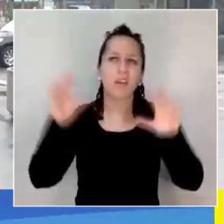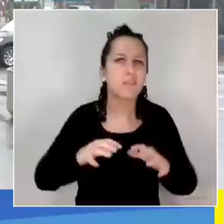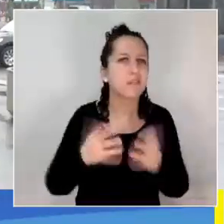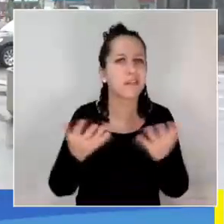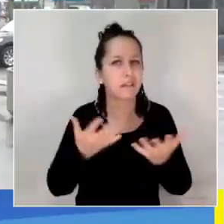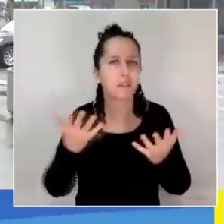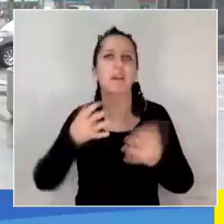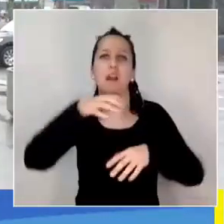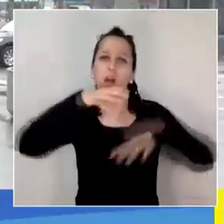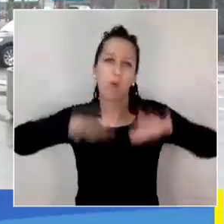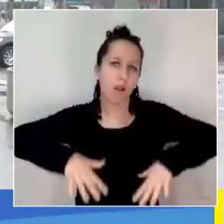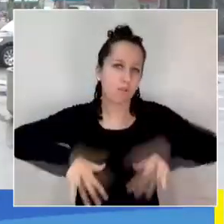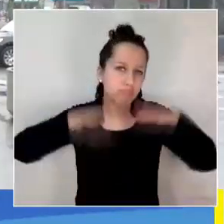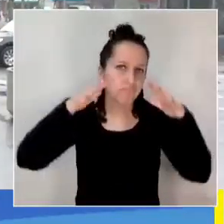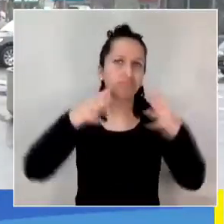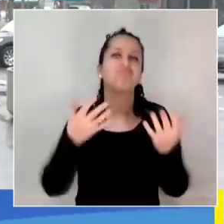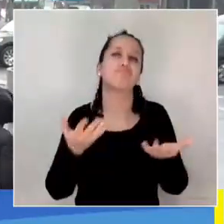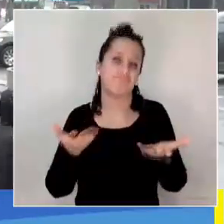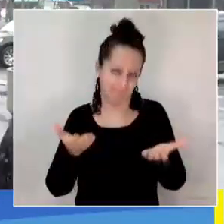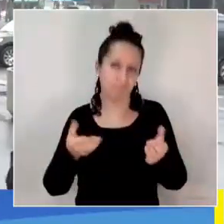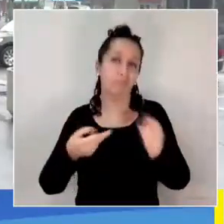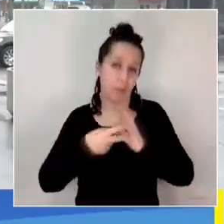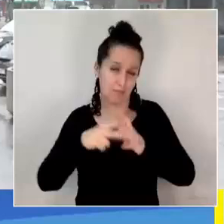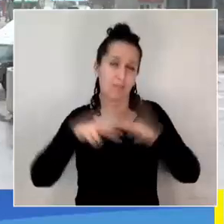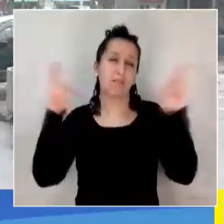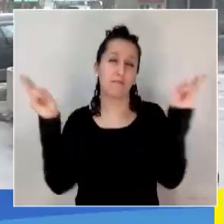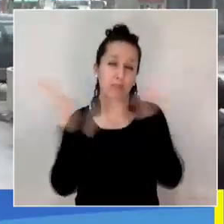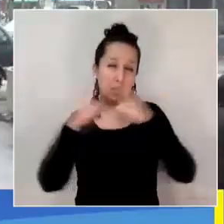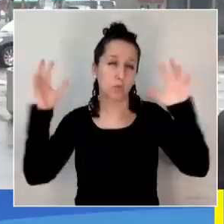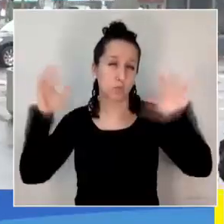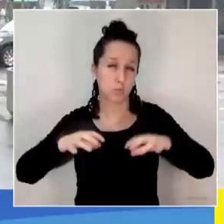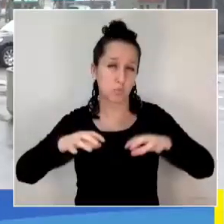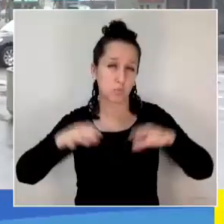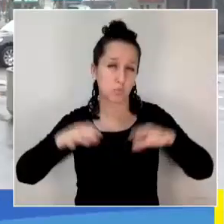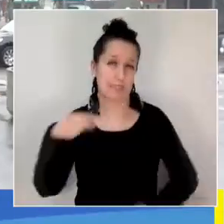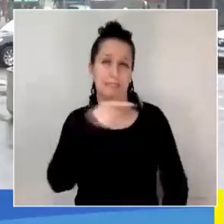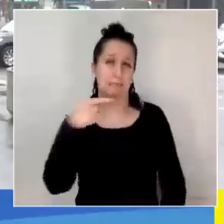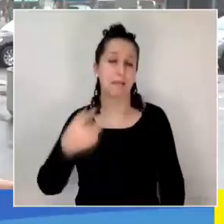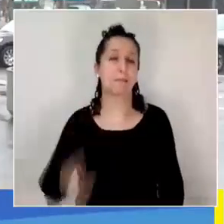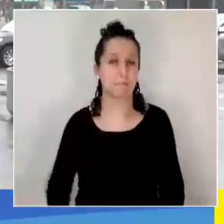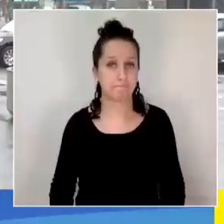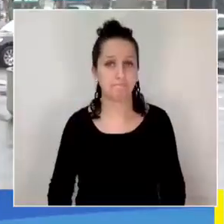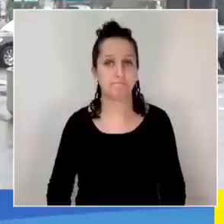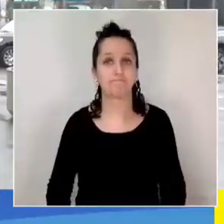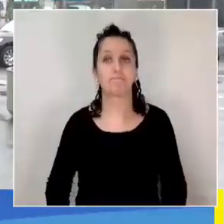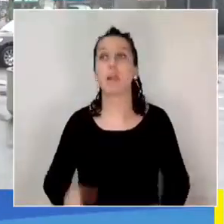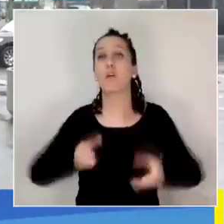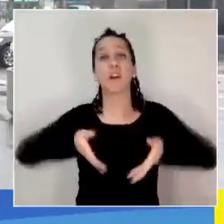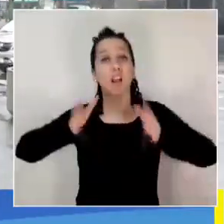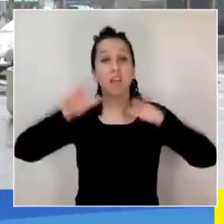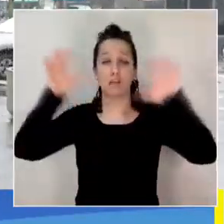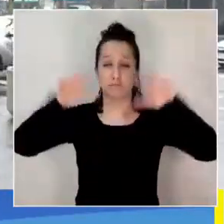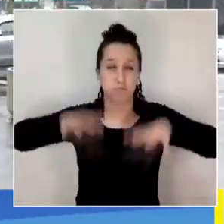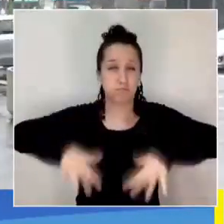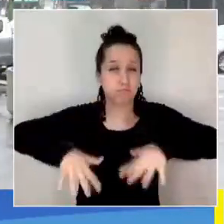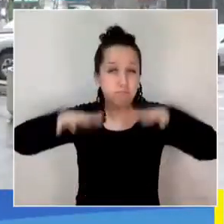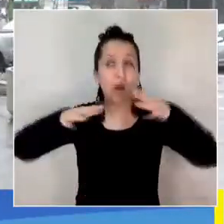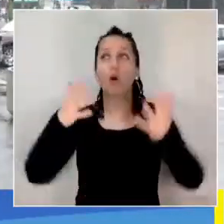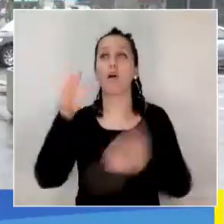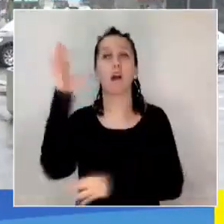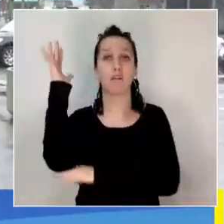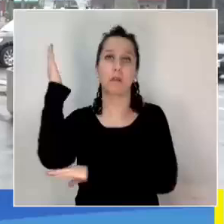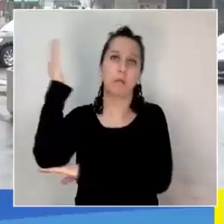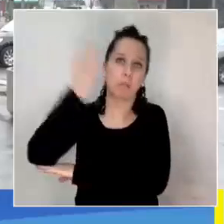inundations that have affected by this temporal during the last days. Anecimiento of calles, caída of árboles,